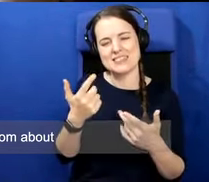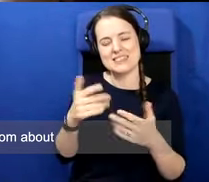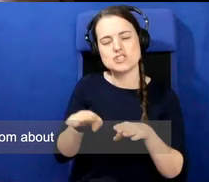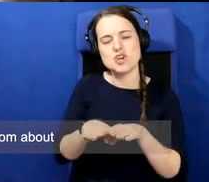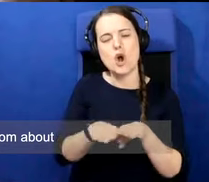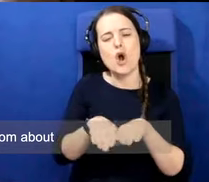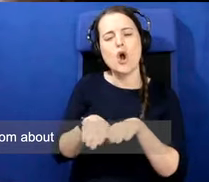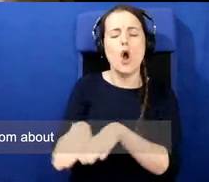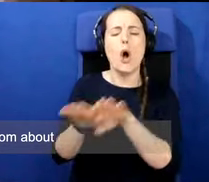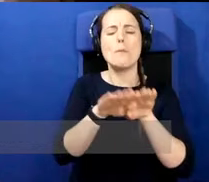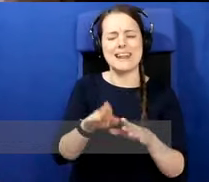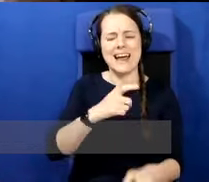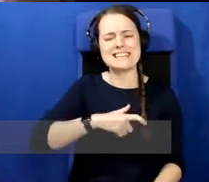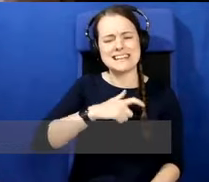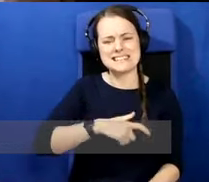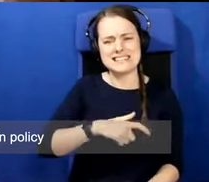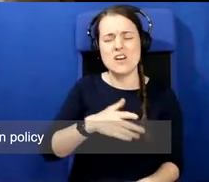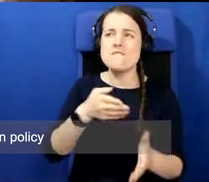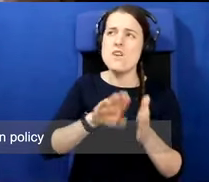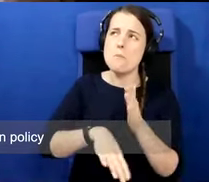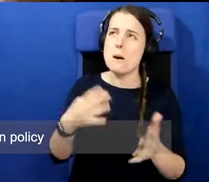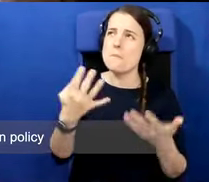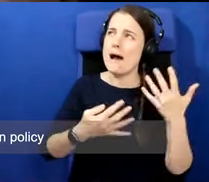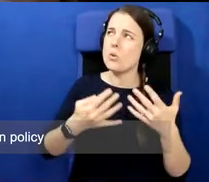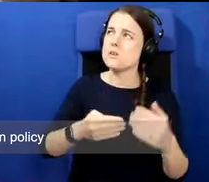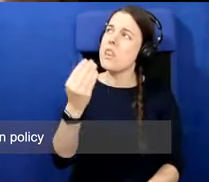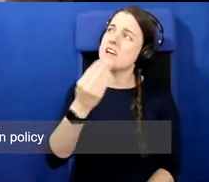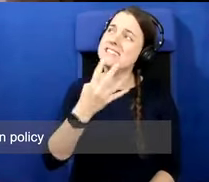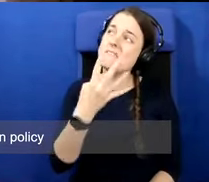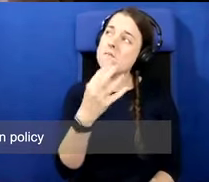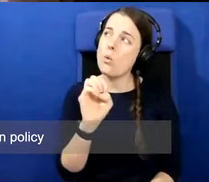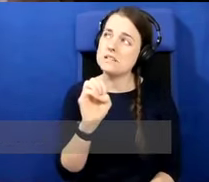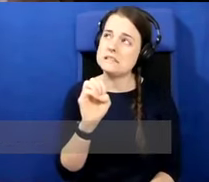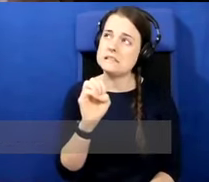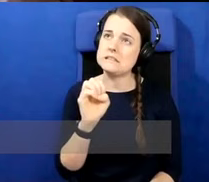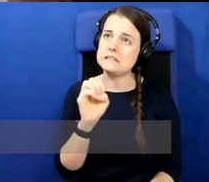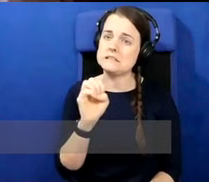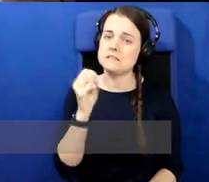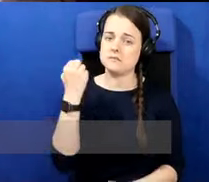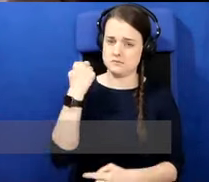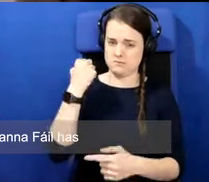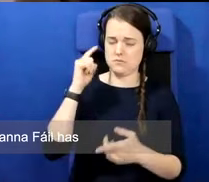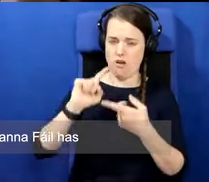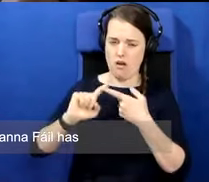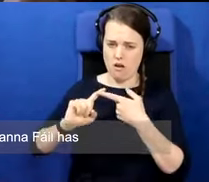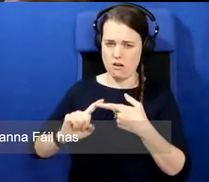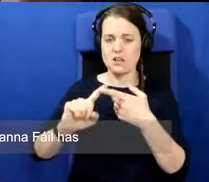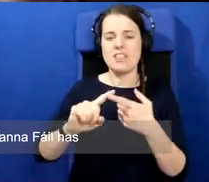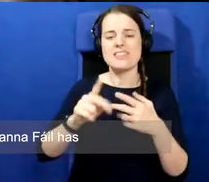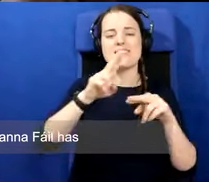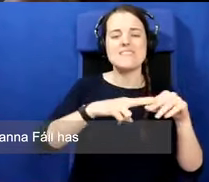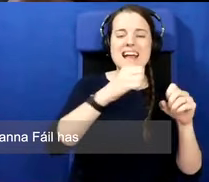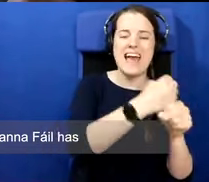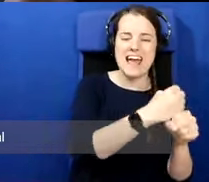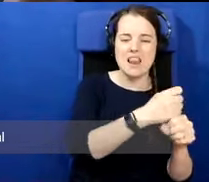politically from about when, 1940s on, the distinction in policy between Finnegade as it became and Fianna